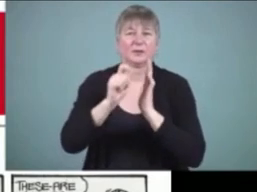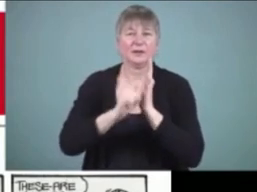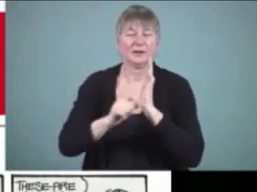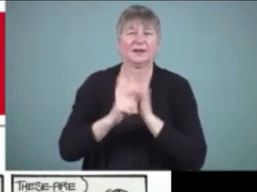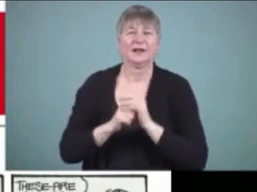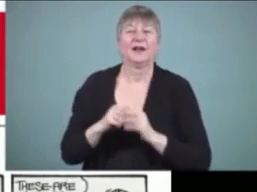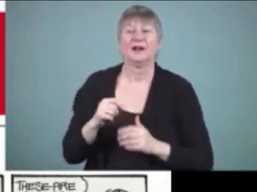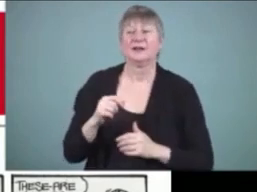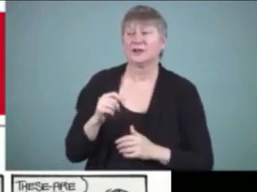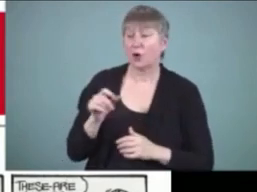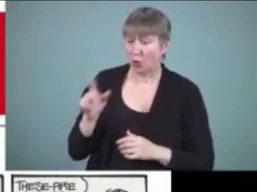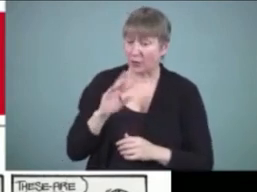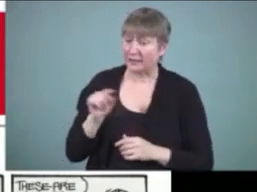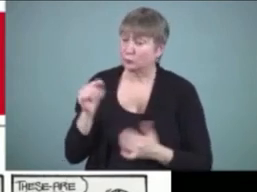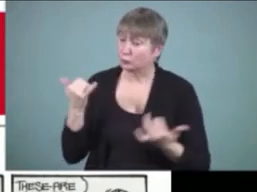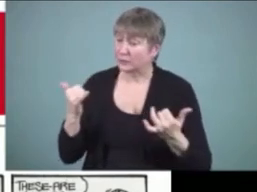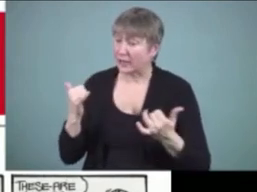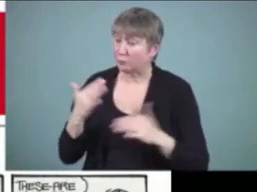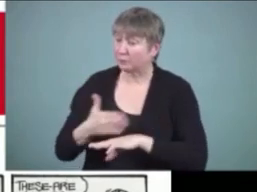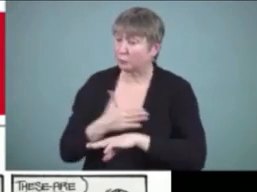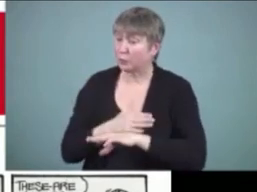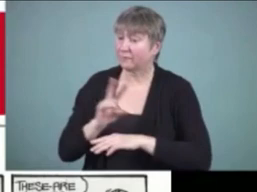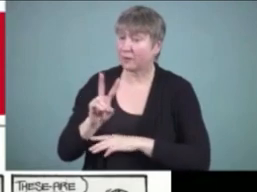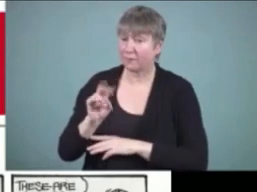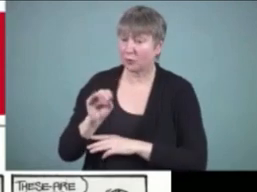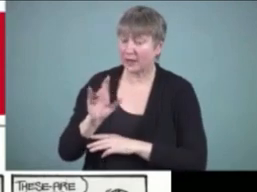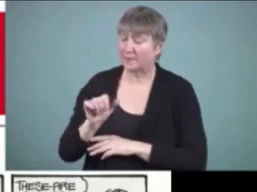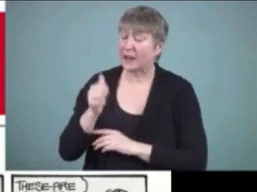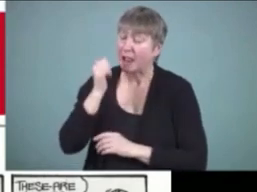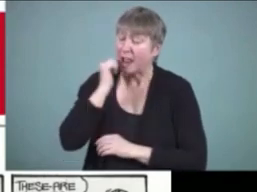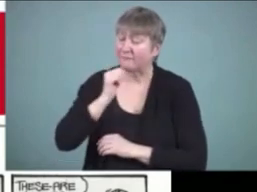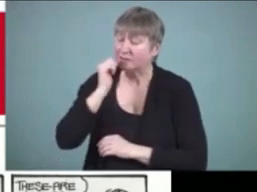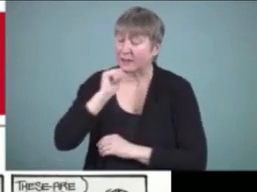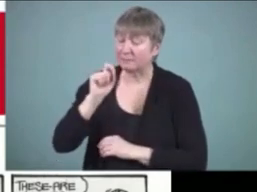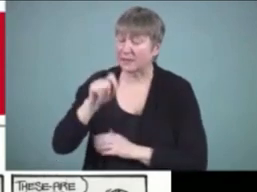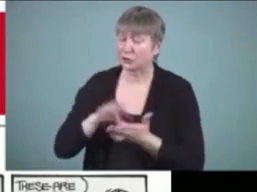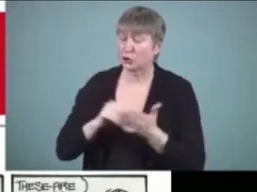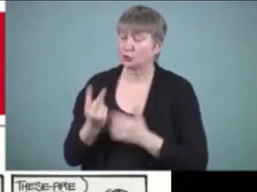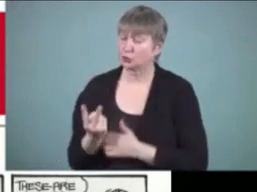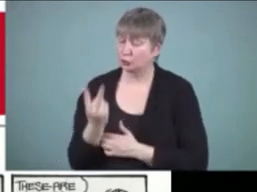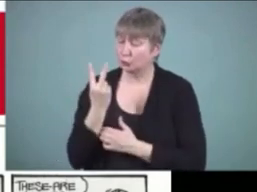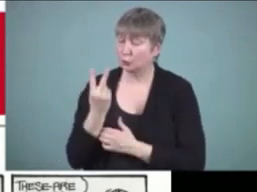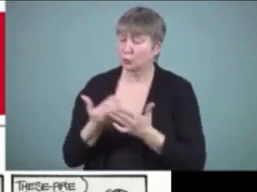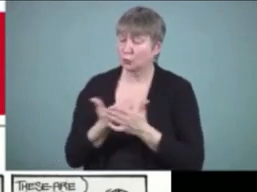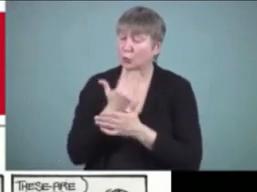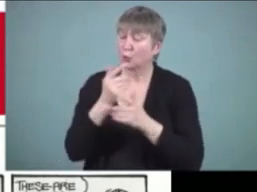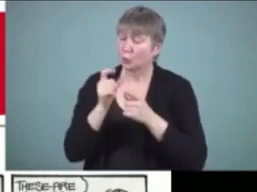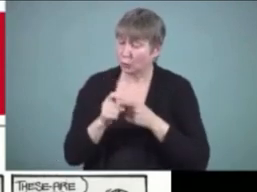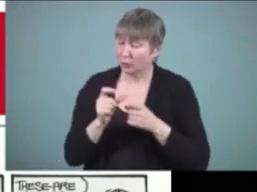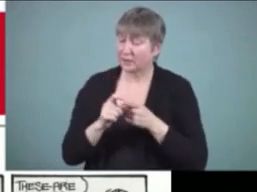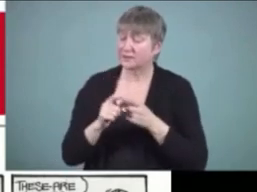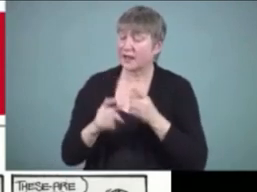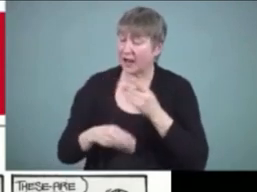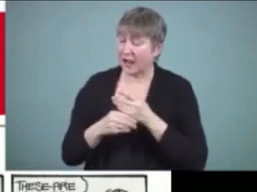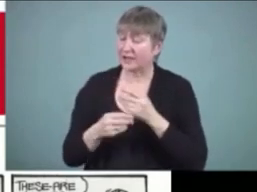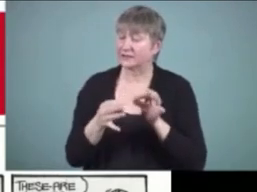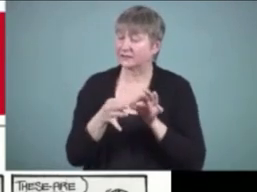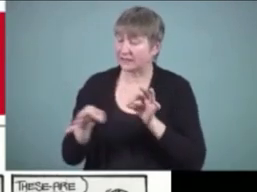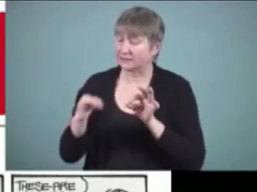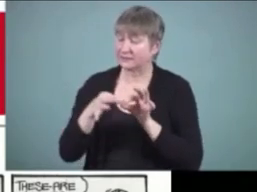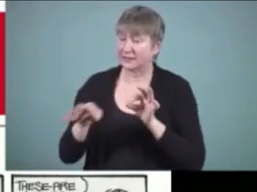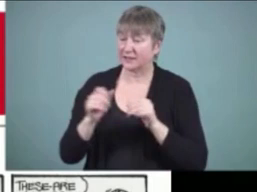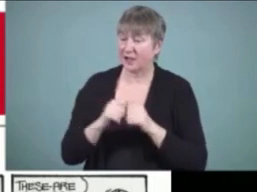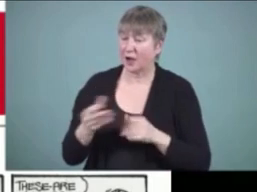two we're going to improve your vocabulary every day i want you to each learn two new words and be able to use them in a sentence here i bought you with